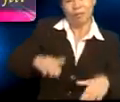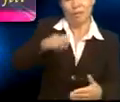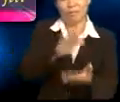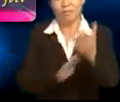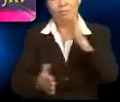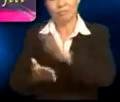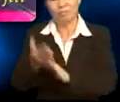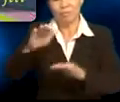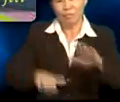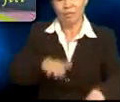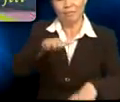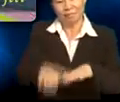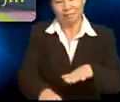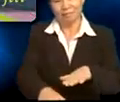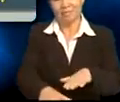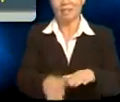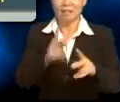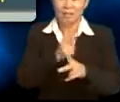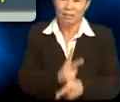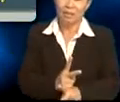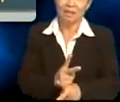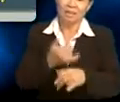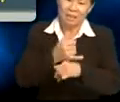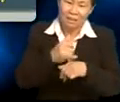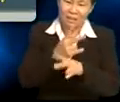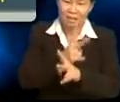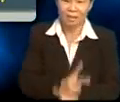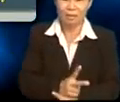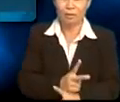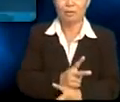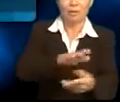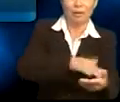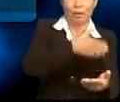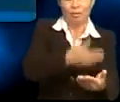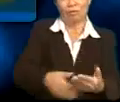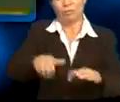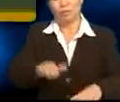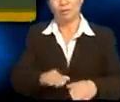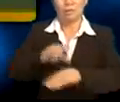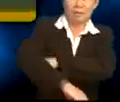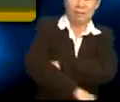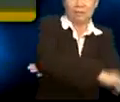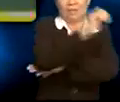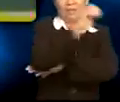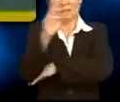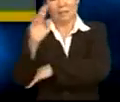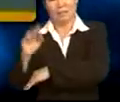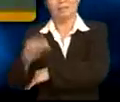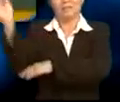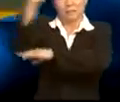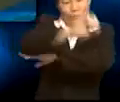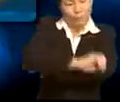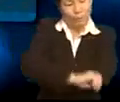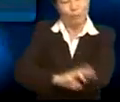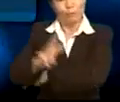So clap your hands and step repeat, keep the rhythm of the beat. The sun rises in the east, it sets